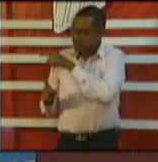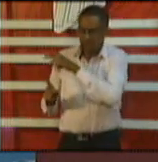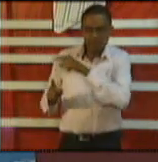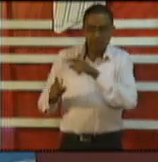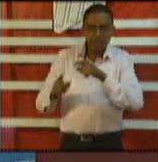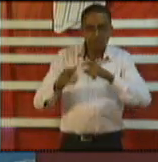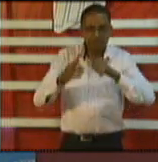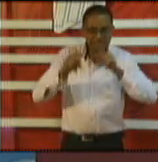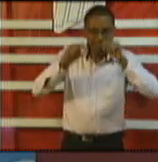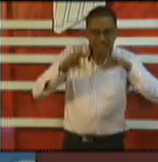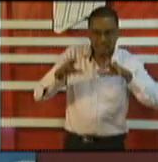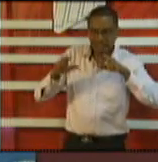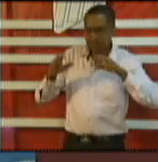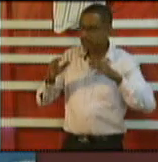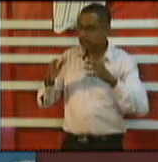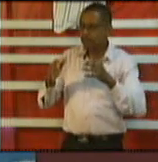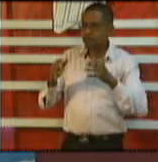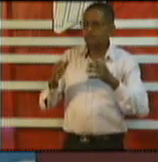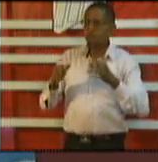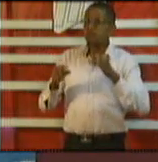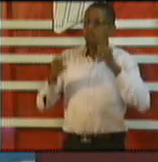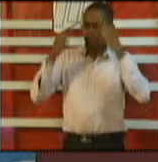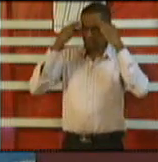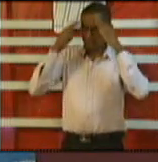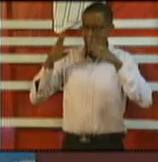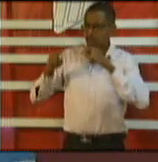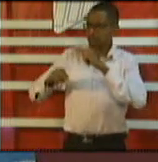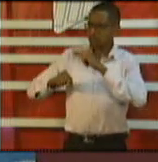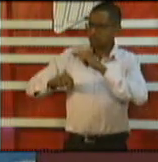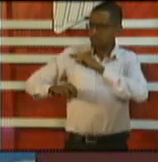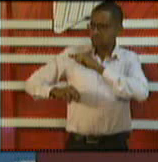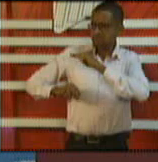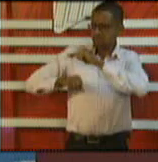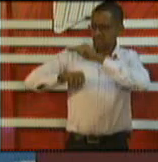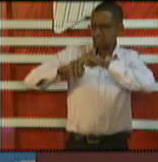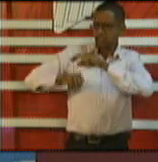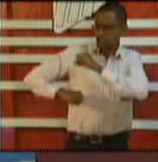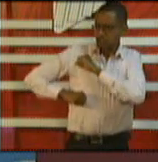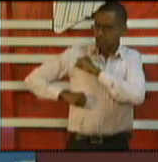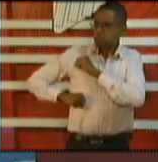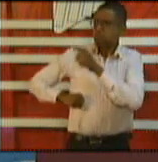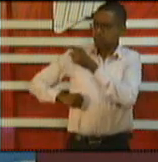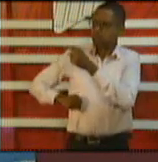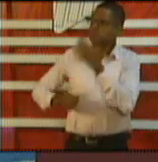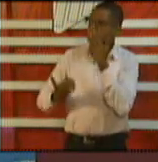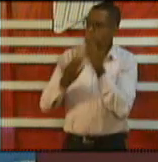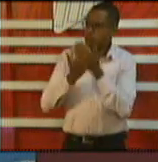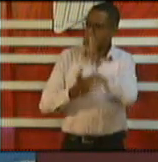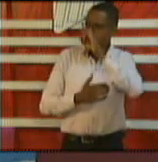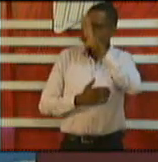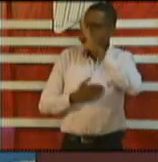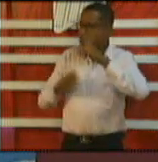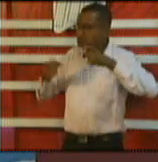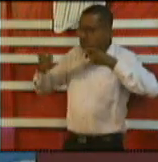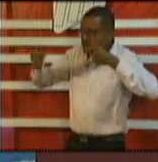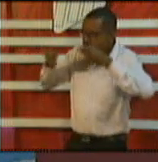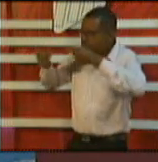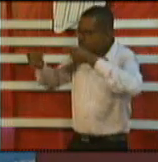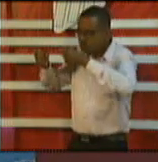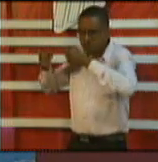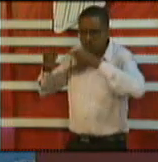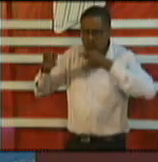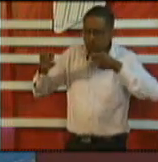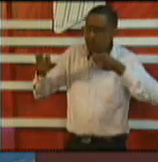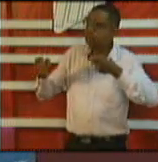very well in terms of over the last few months managing the borders and we have actually seen a decrease I suppose in the number of people coming forward